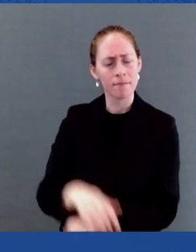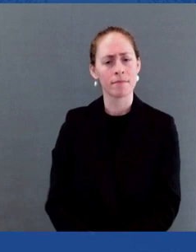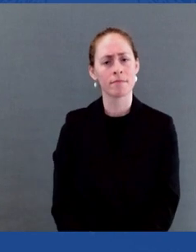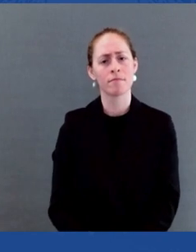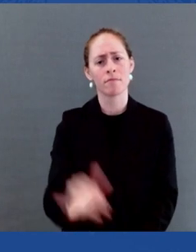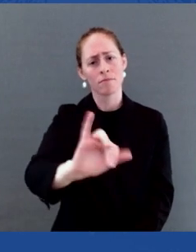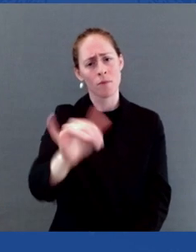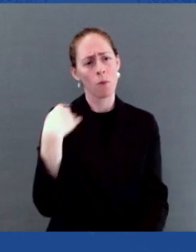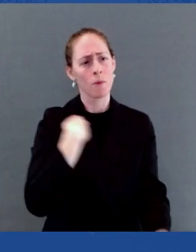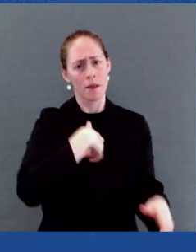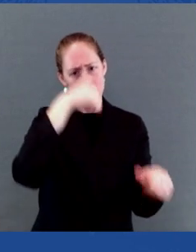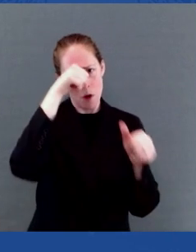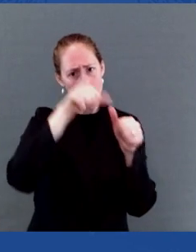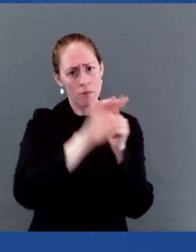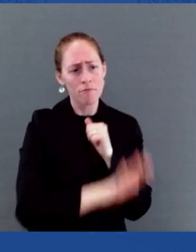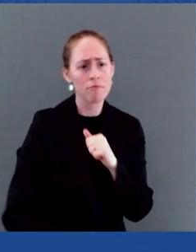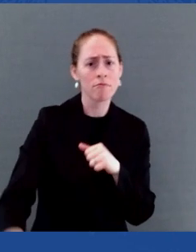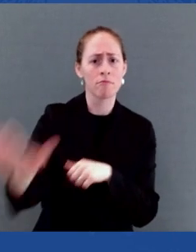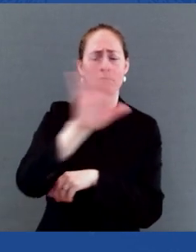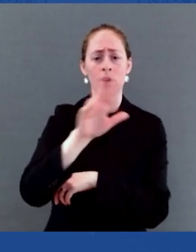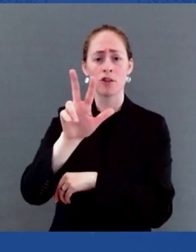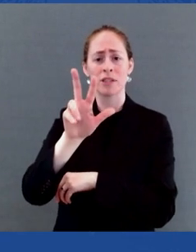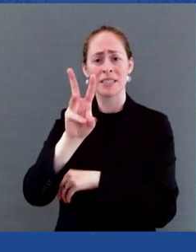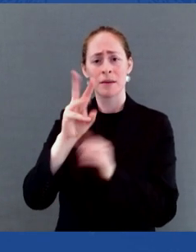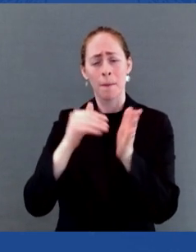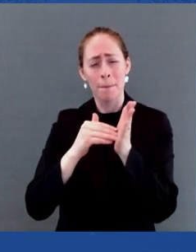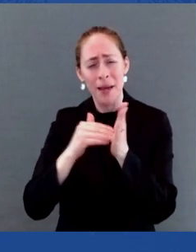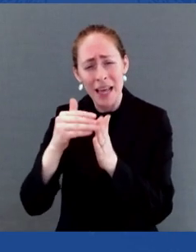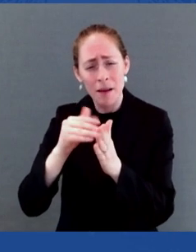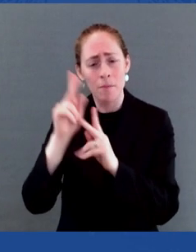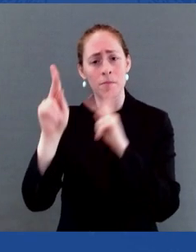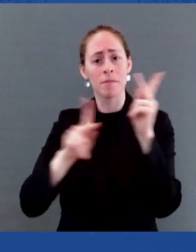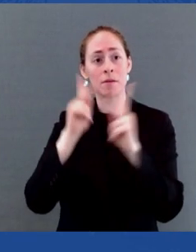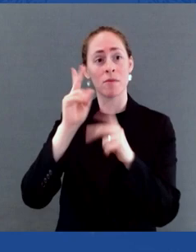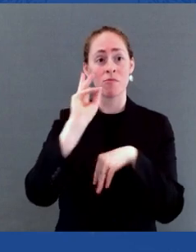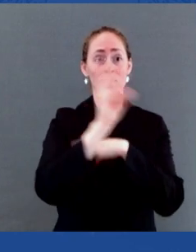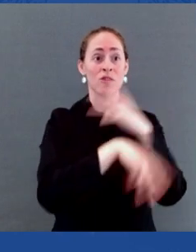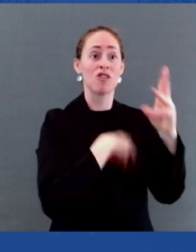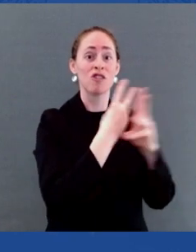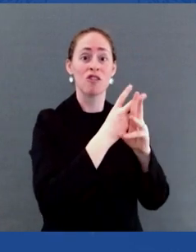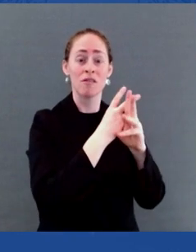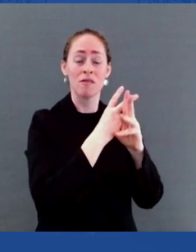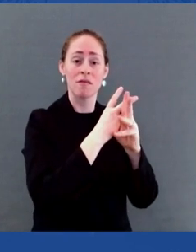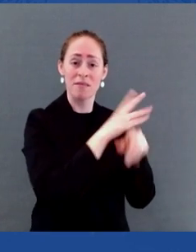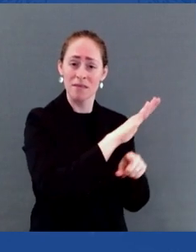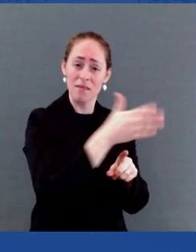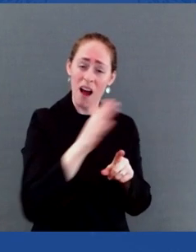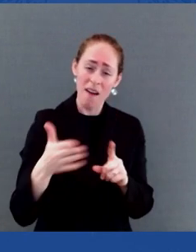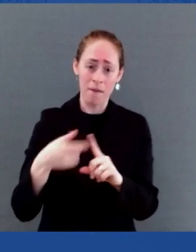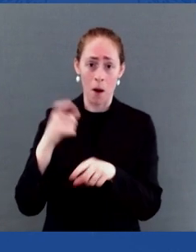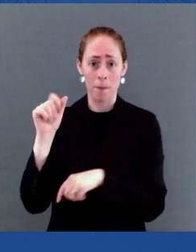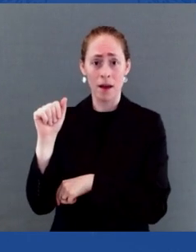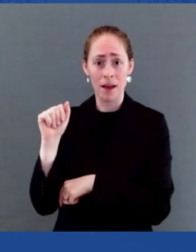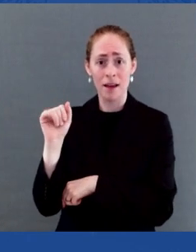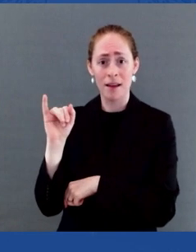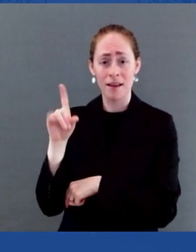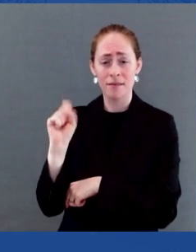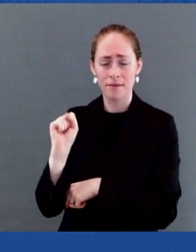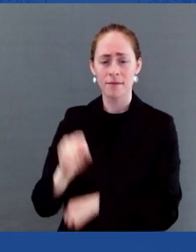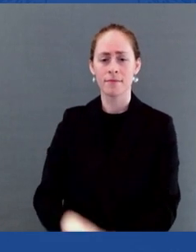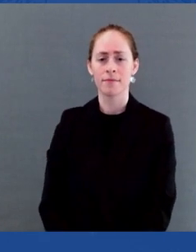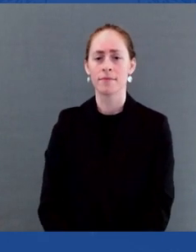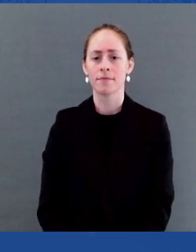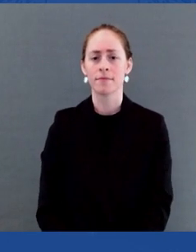Services, I'm proud to lead a department and serve in an administration that is confronting the HIV epidemic head